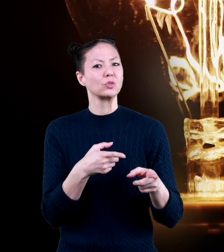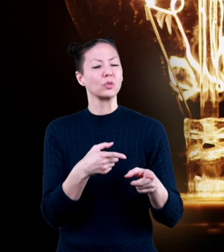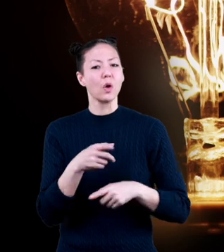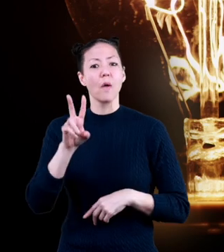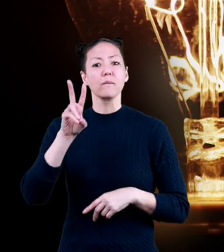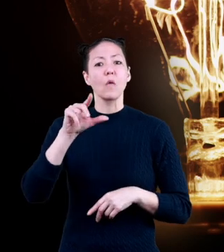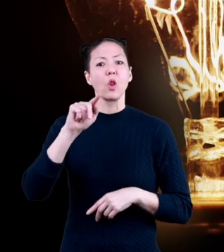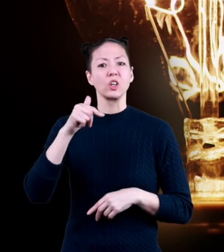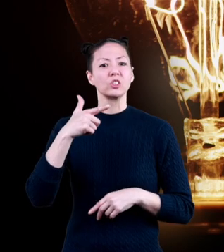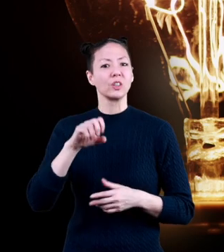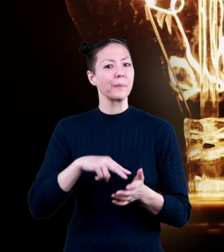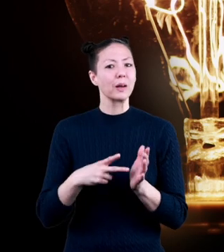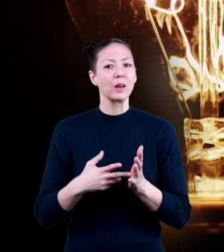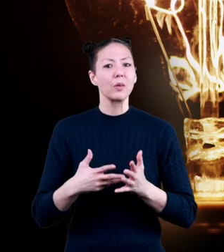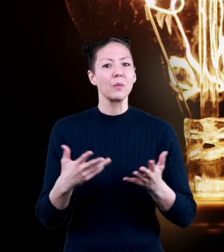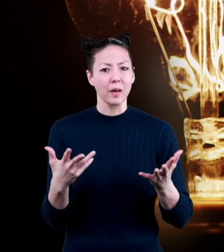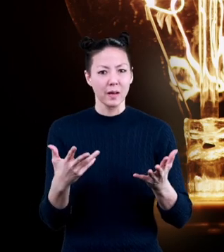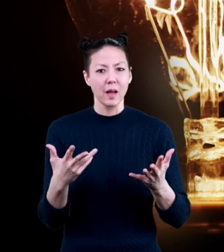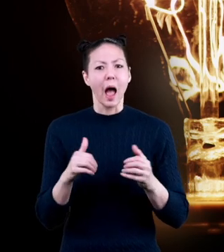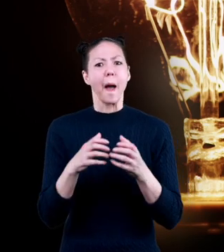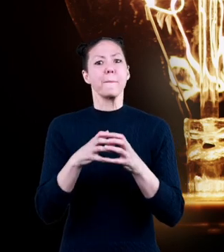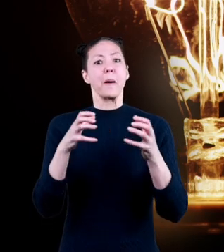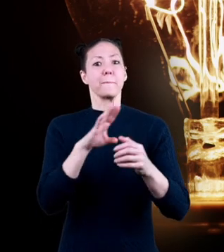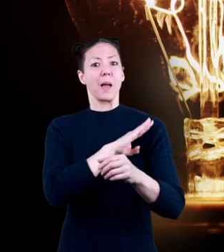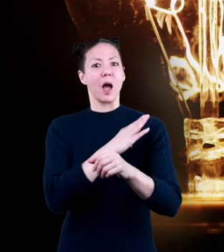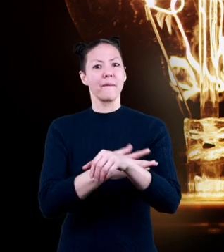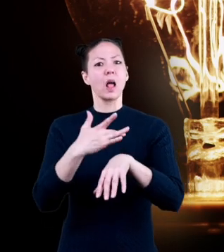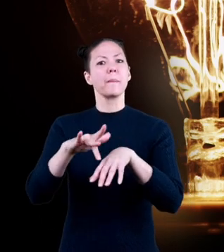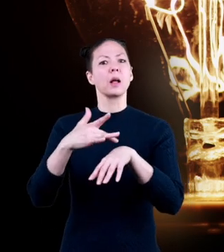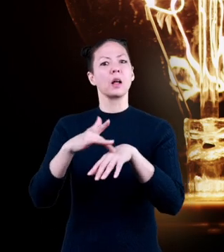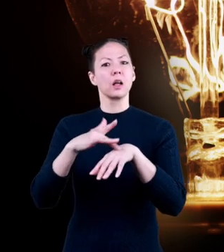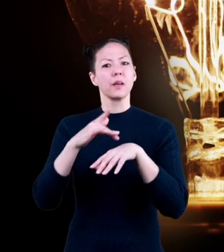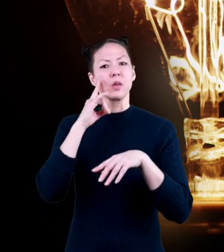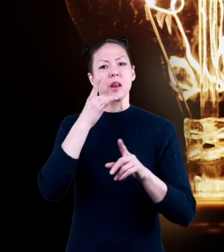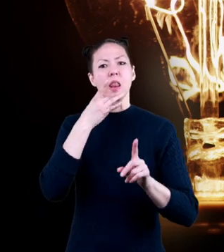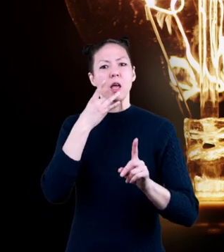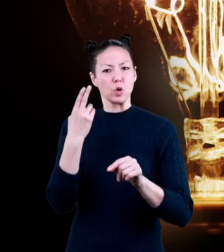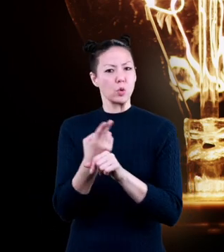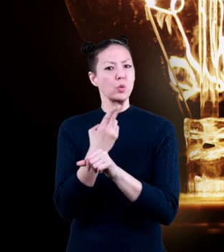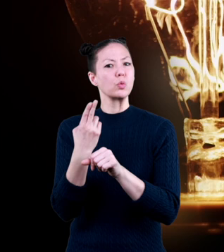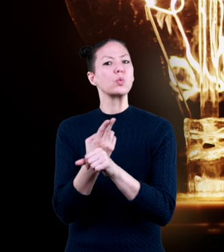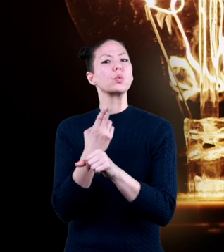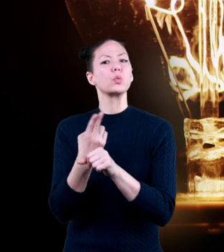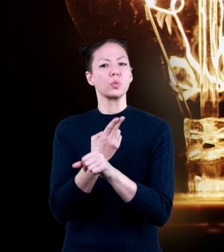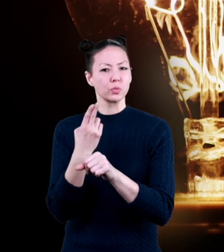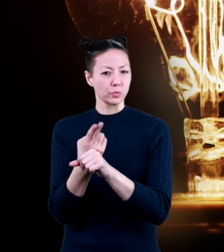Voltage. How much power is available for the light to use.